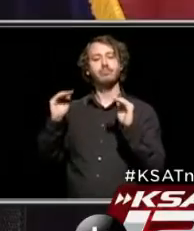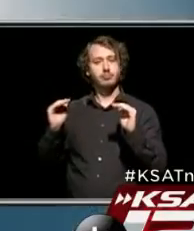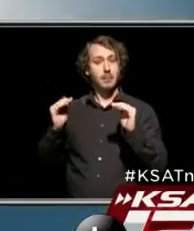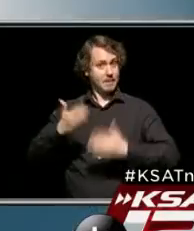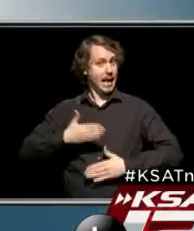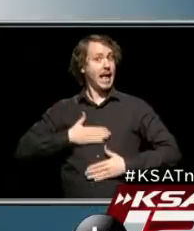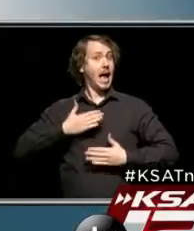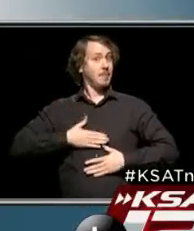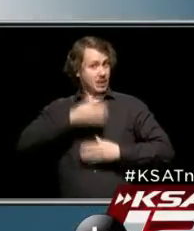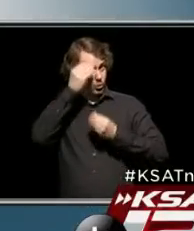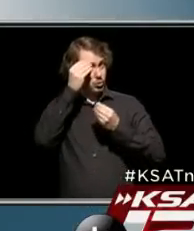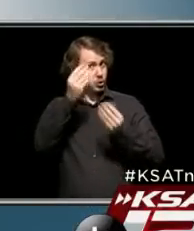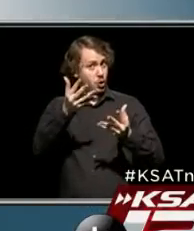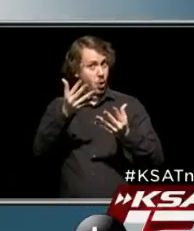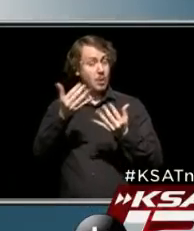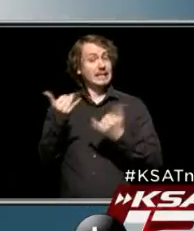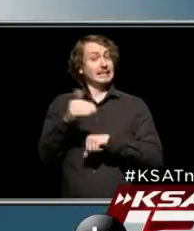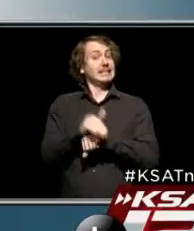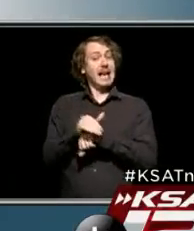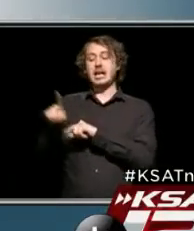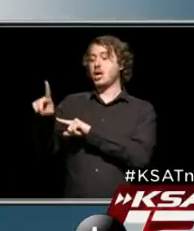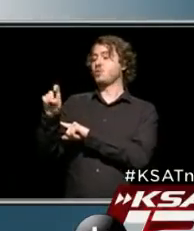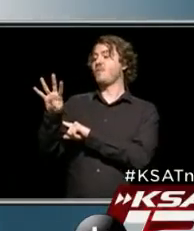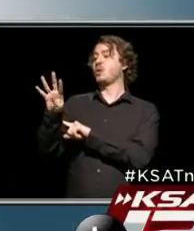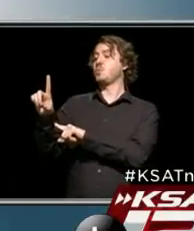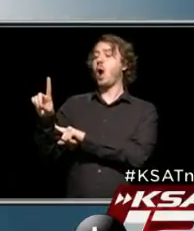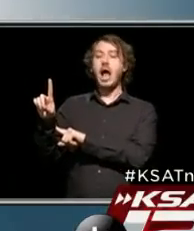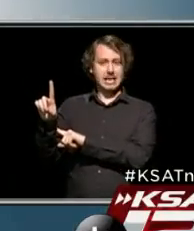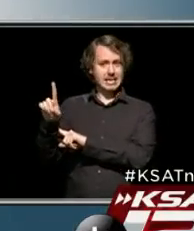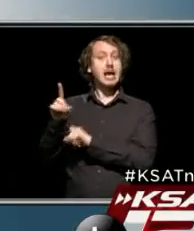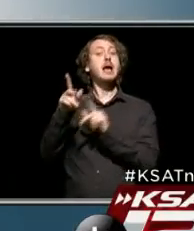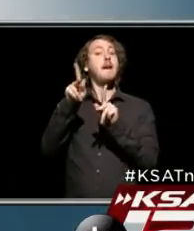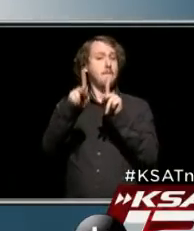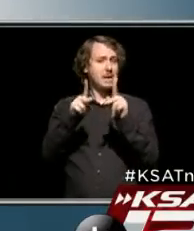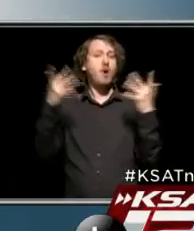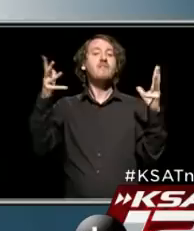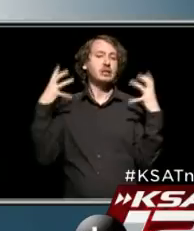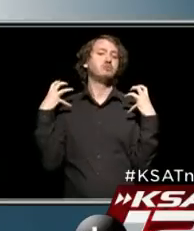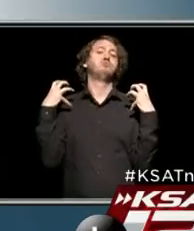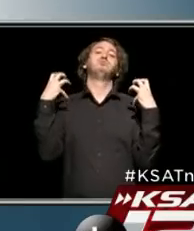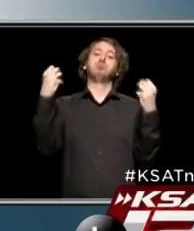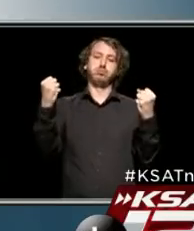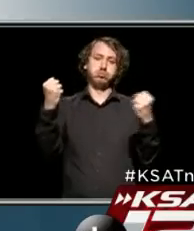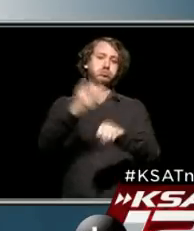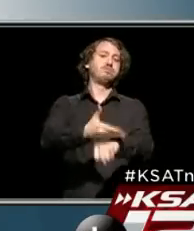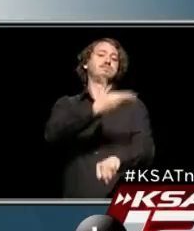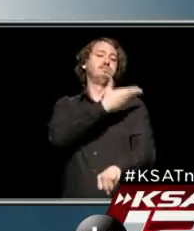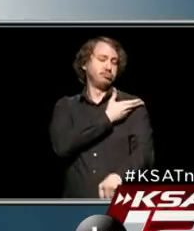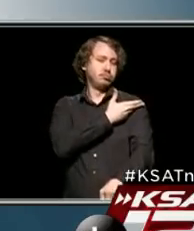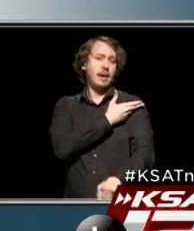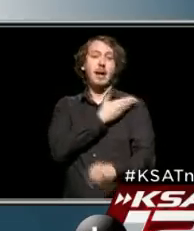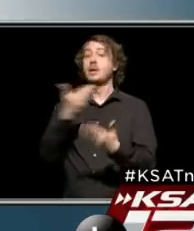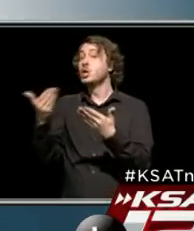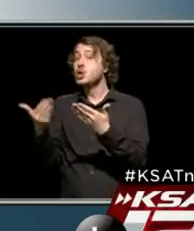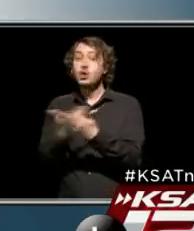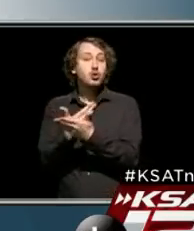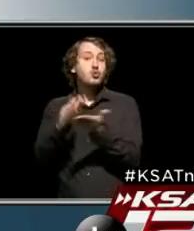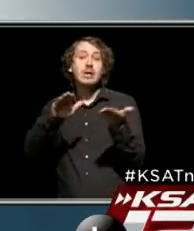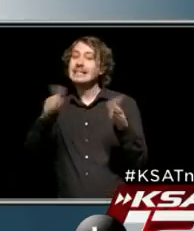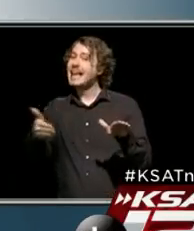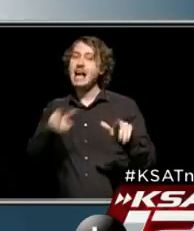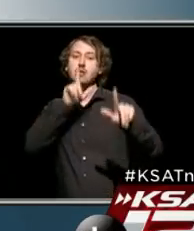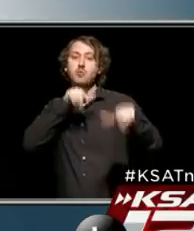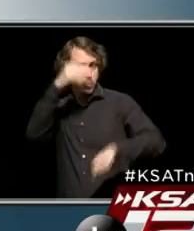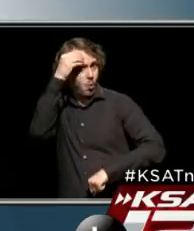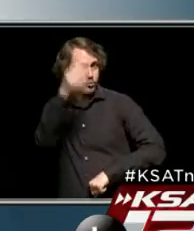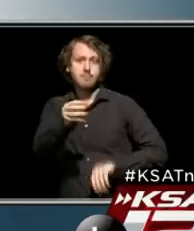say that as of tonight, 141 individuals have fully recovered from the virus, and we don't have any new deaths to report today.